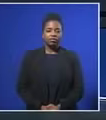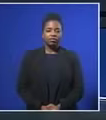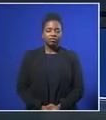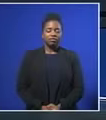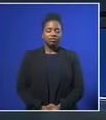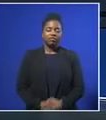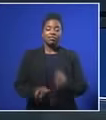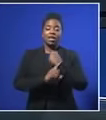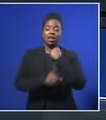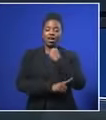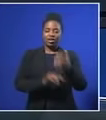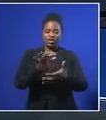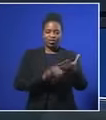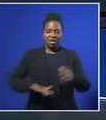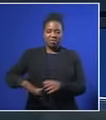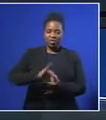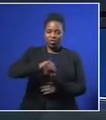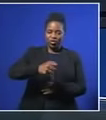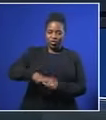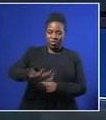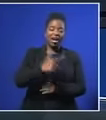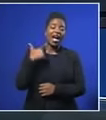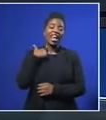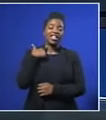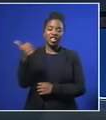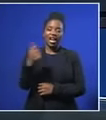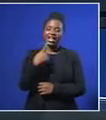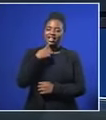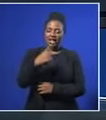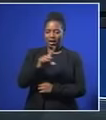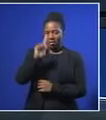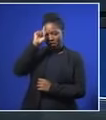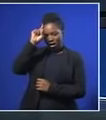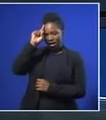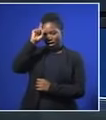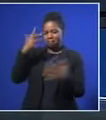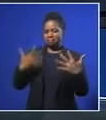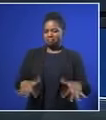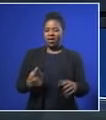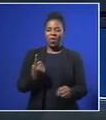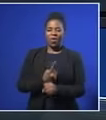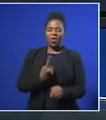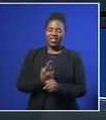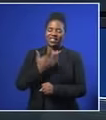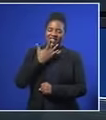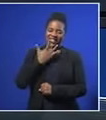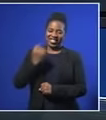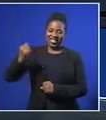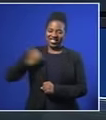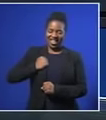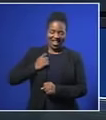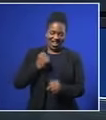And finally, residents of Johannesburg's Alexandra Township, say former President Nelson Mandela, will always be their favourite son.